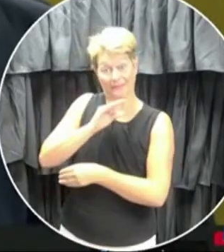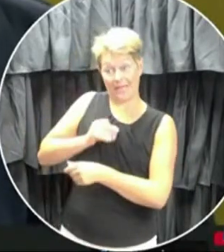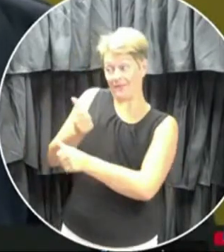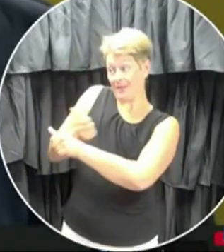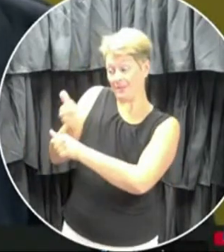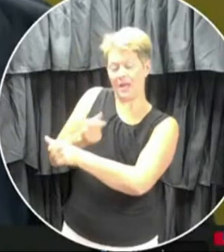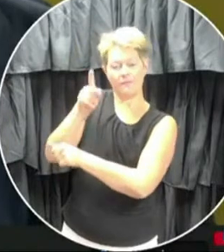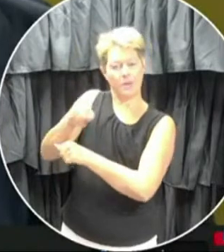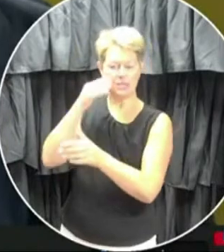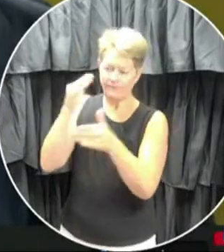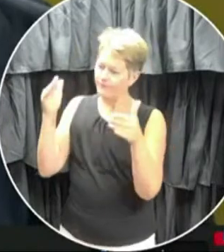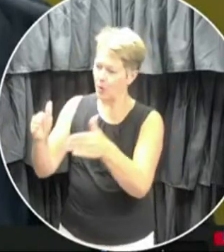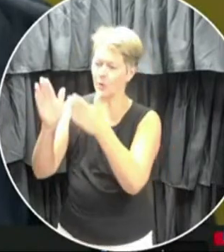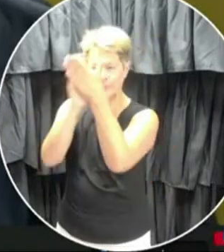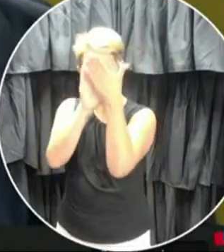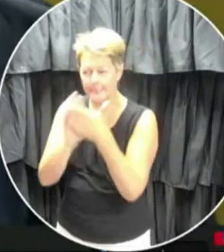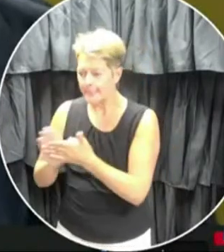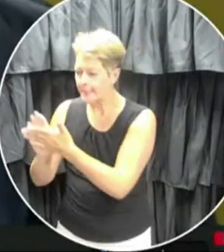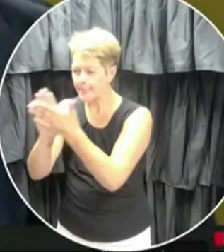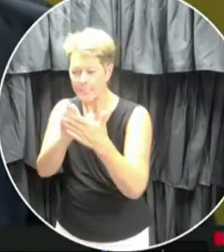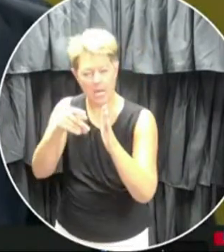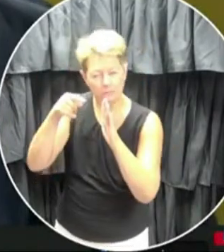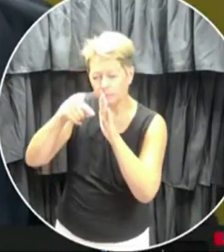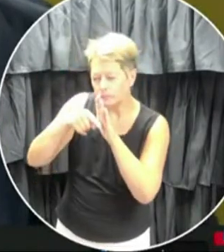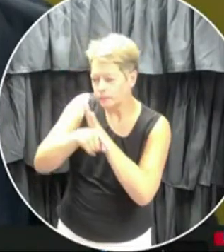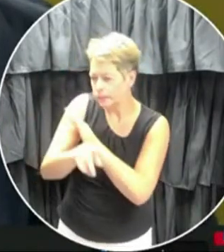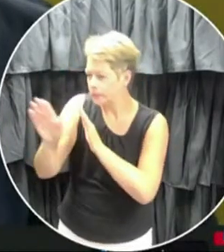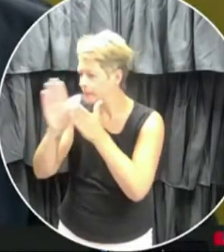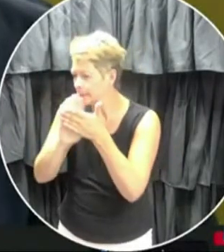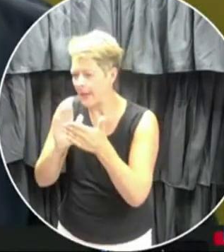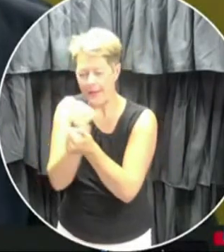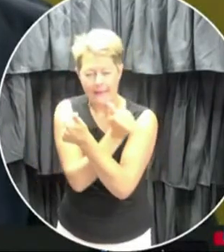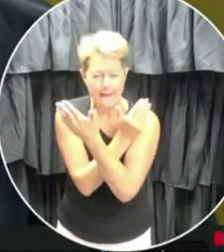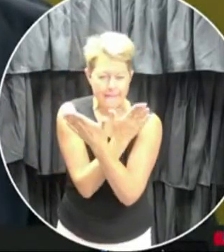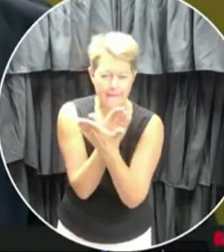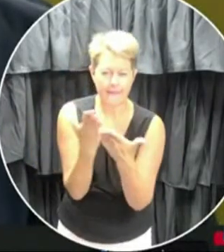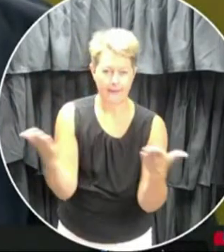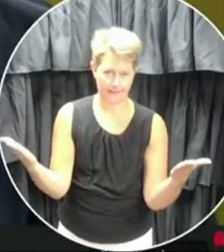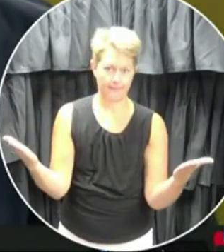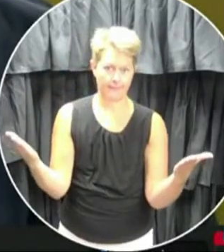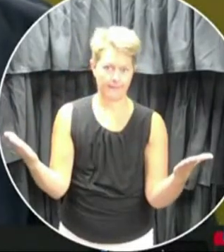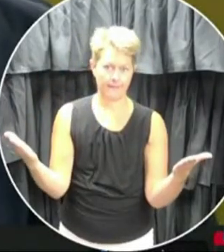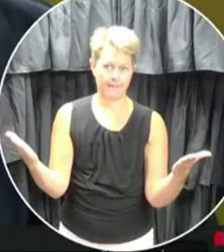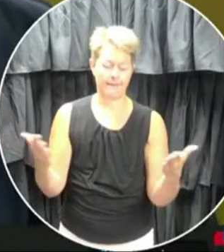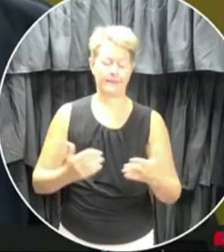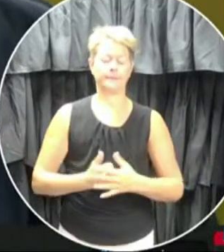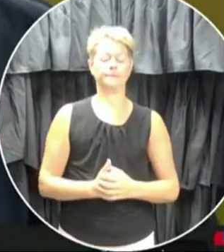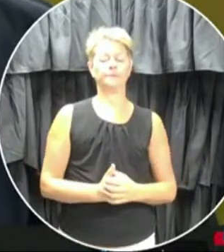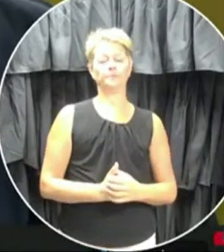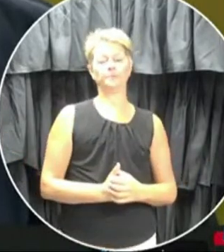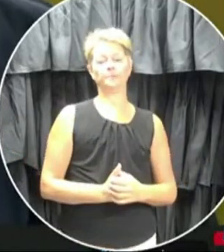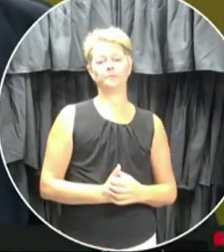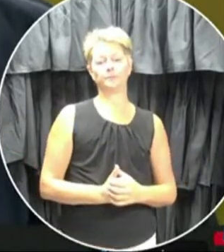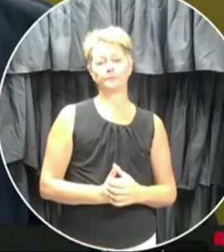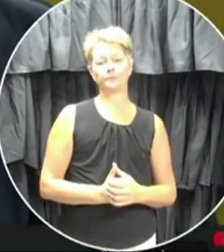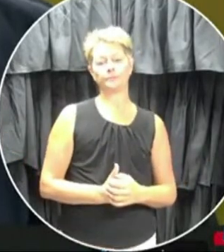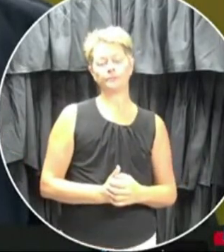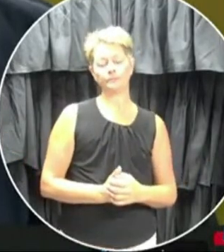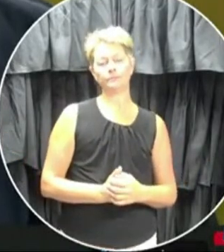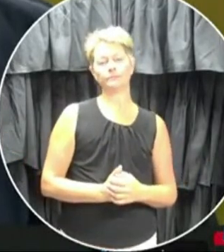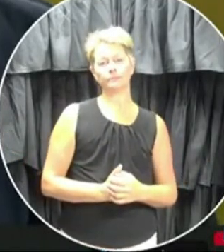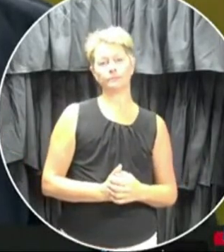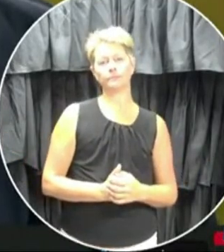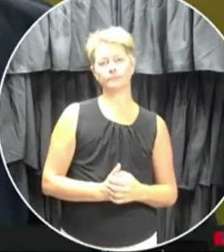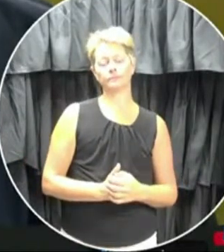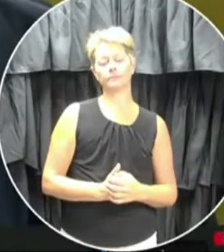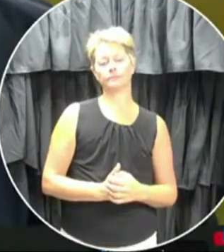to be on doing that, um, deep clean requirements that are outlined in the report. Uh, and that's the reason that, uh,